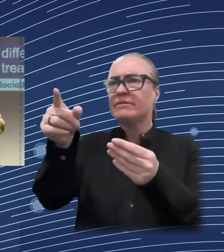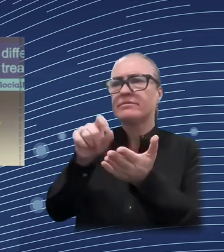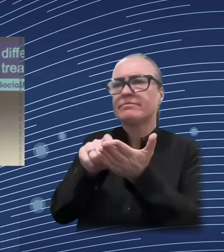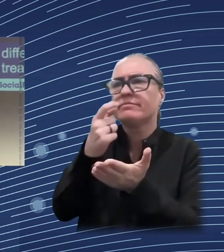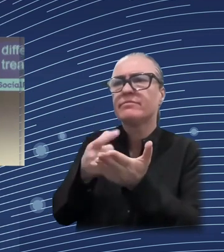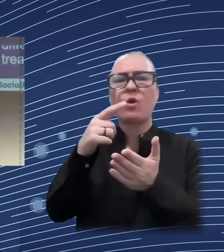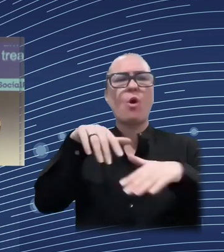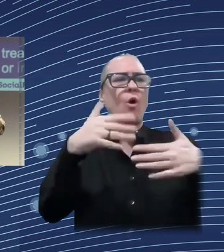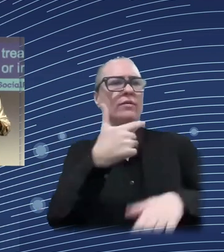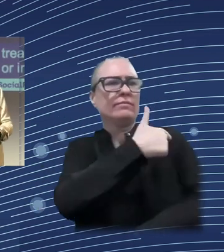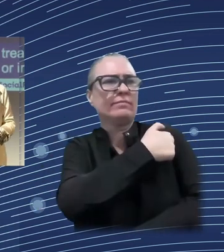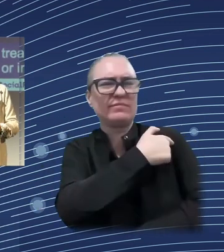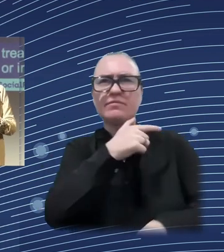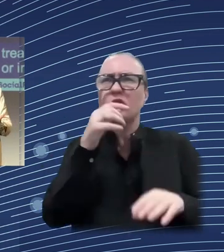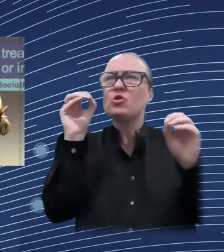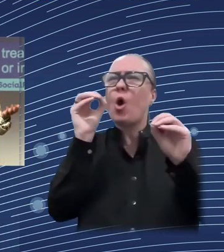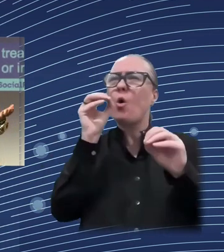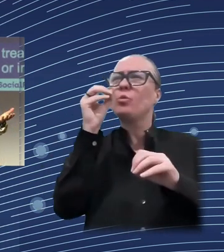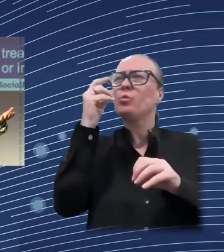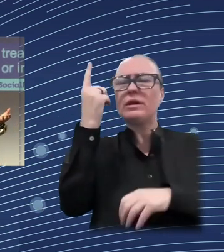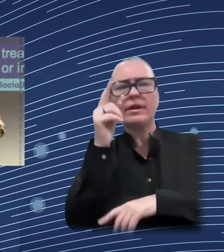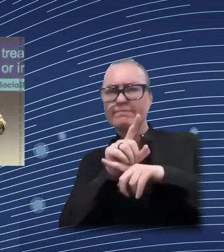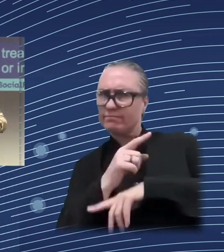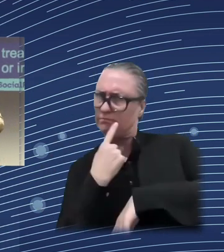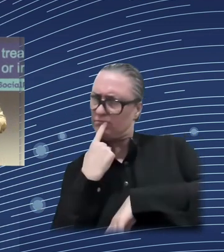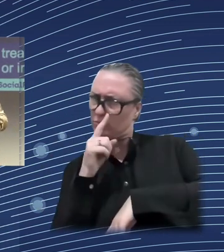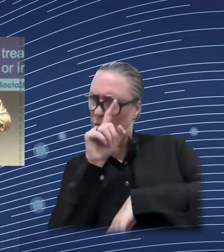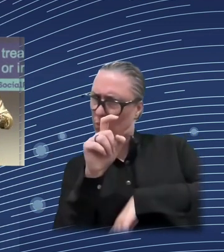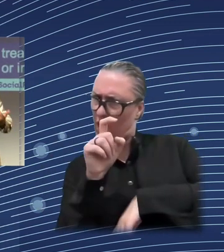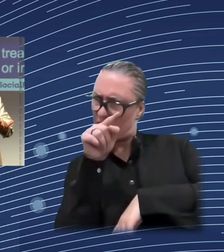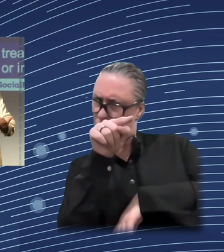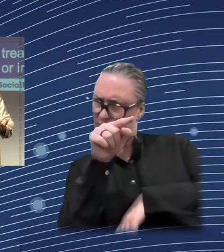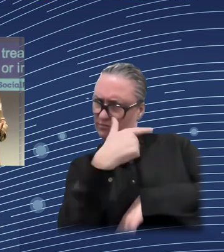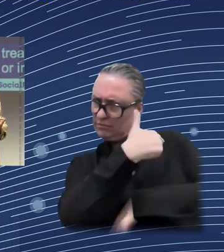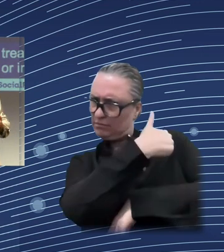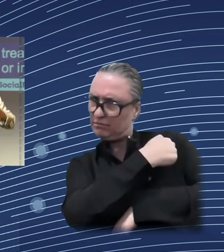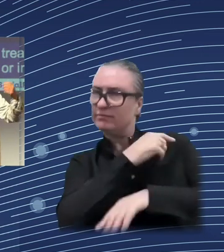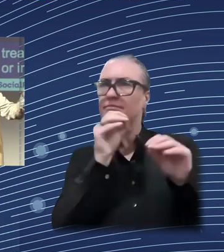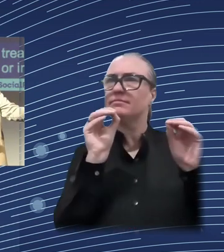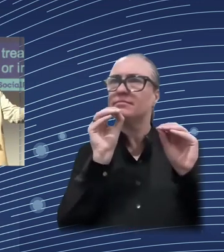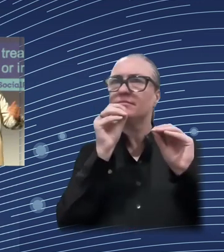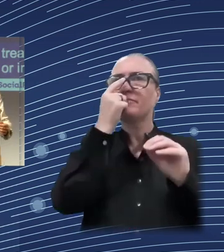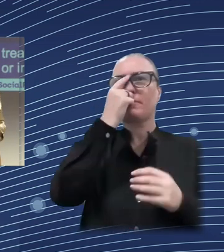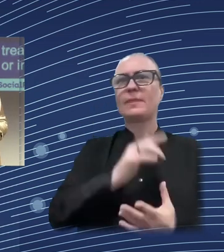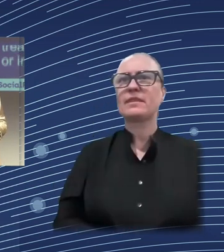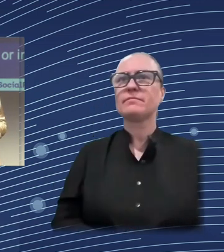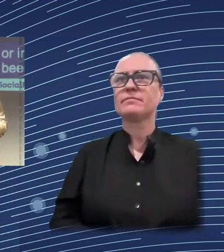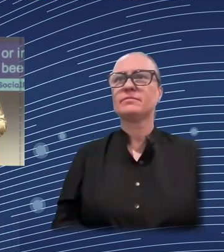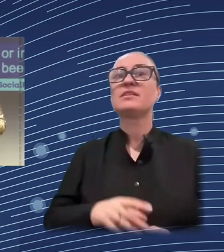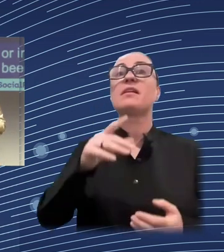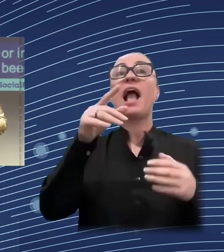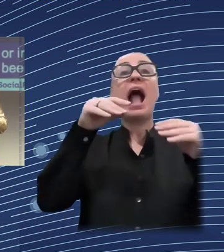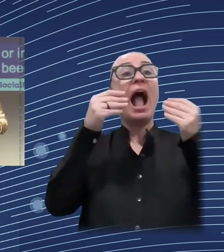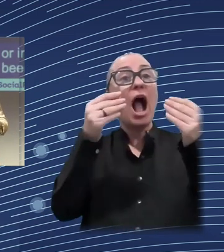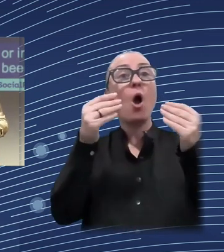penetration or whatever. So these, these kinds of policies that I've been using for employment, but also for, for educational